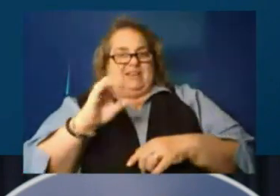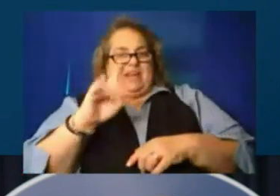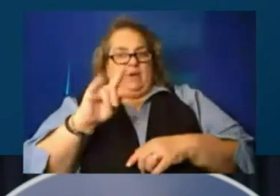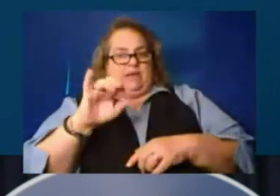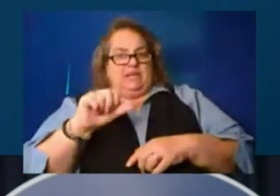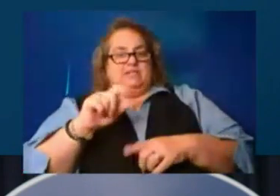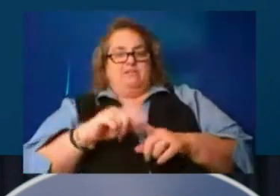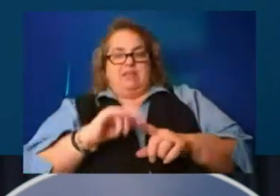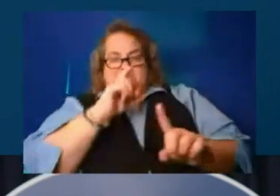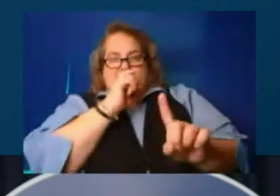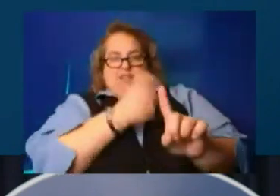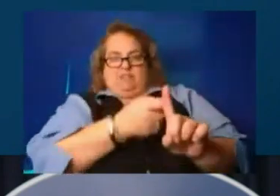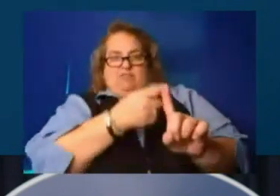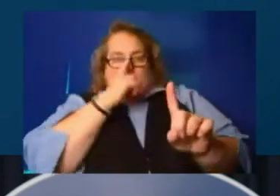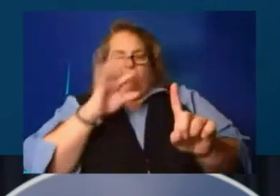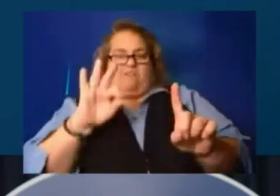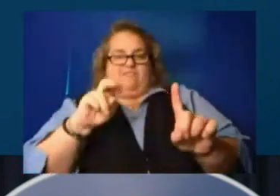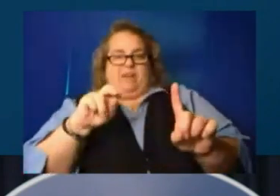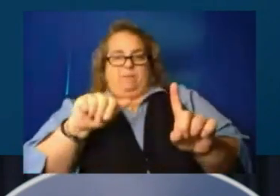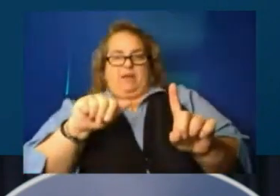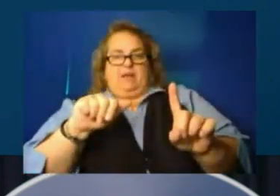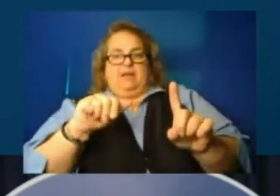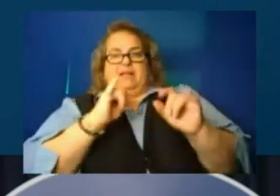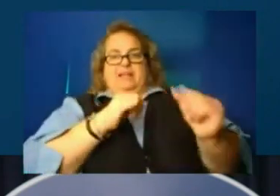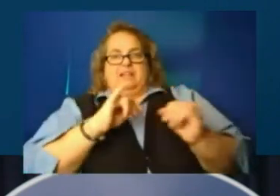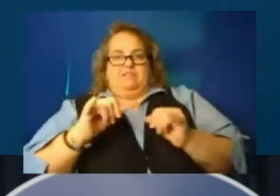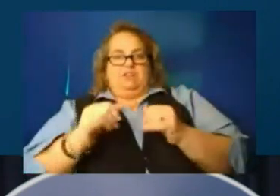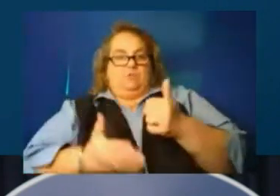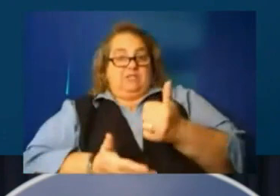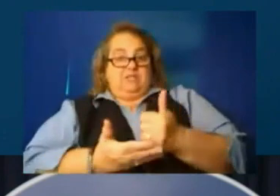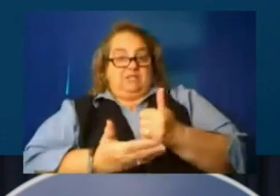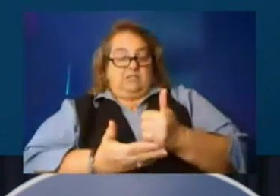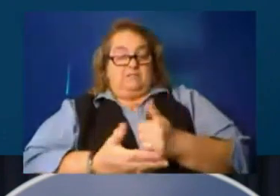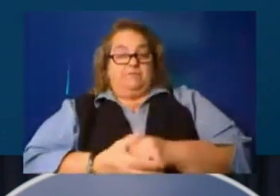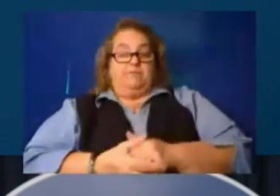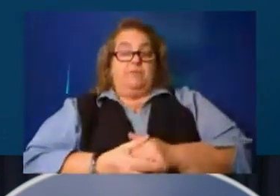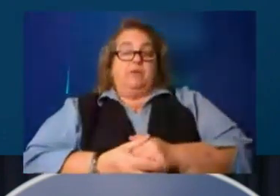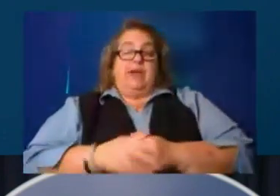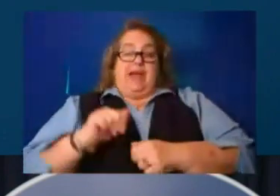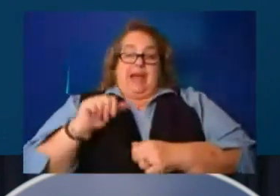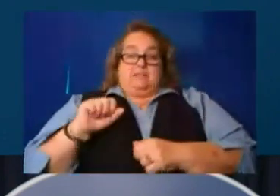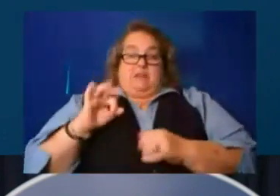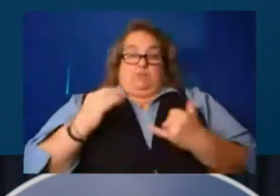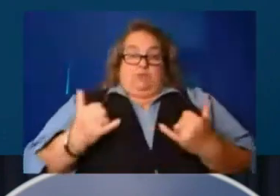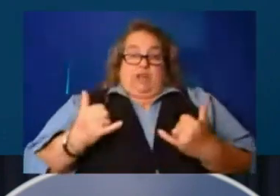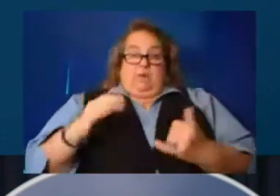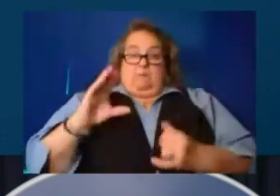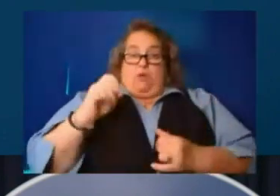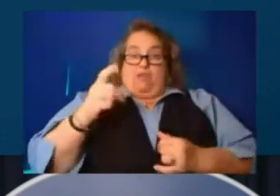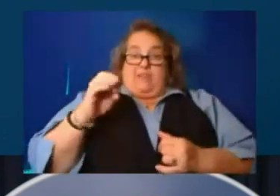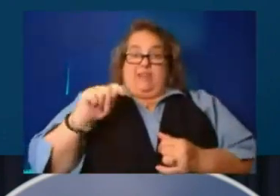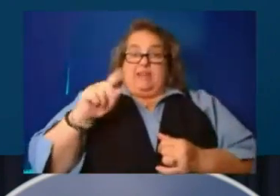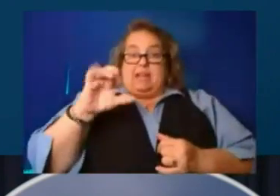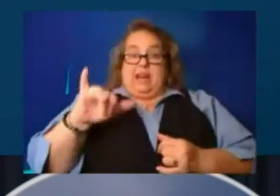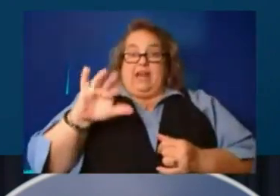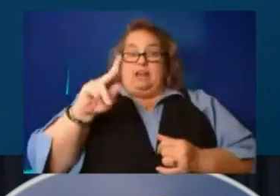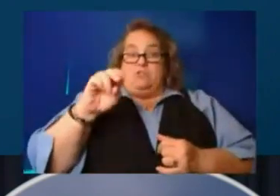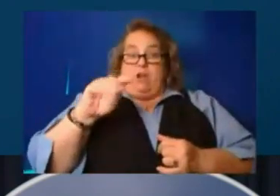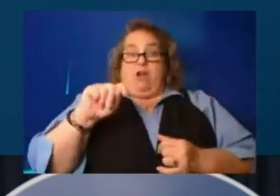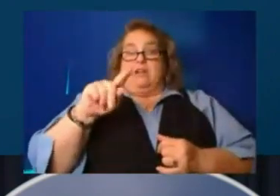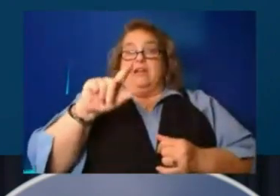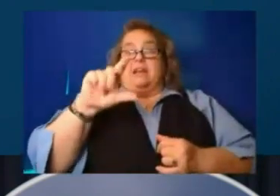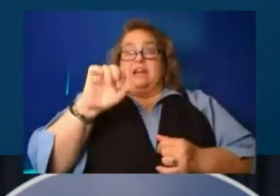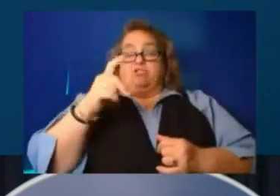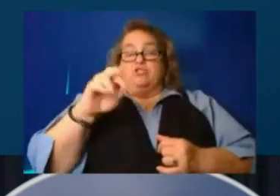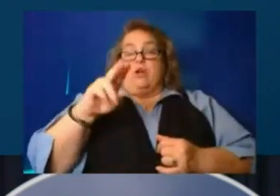individual assistance. So as of today, breath at Clay, Floyd, Knott, Letcher, Perry and Pike counties have all